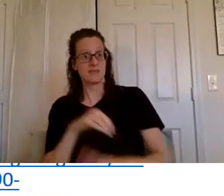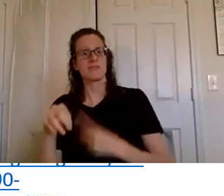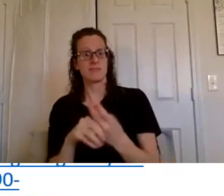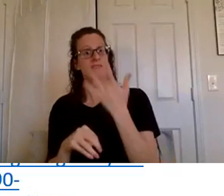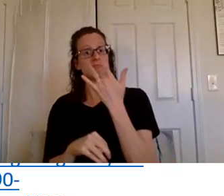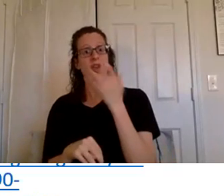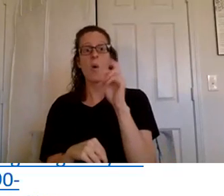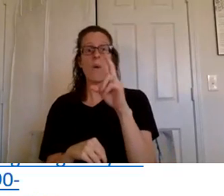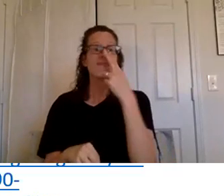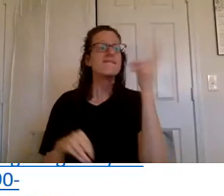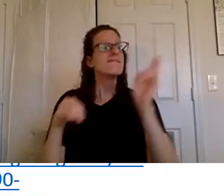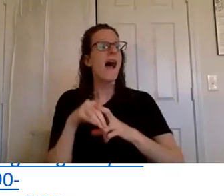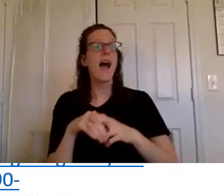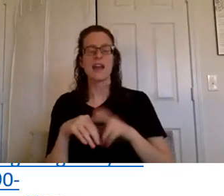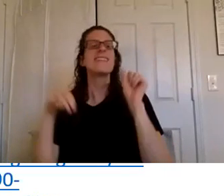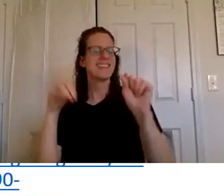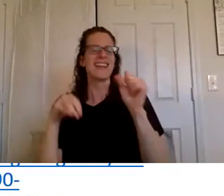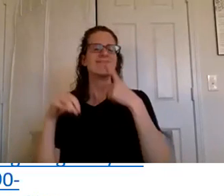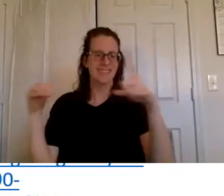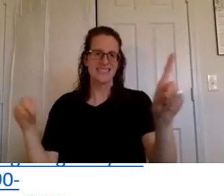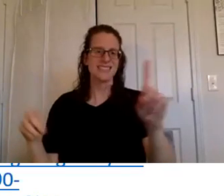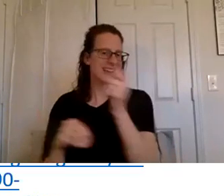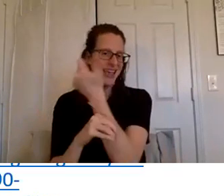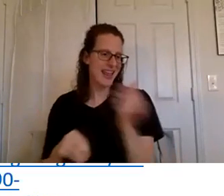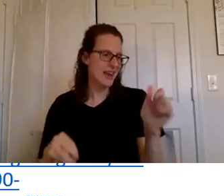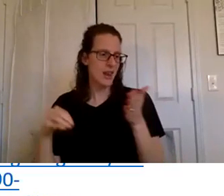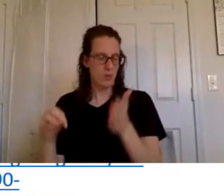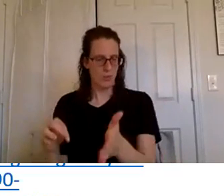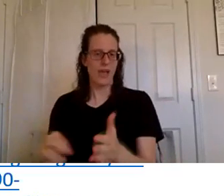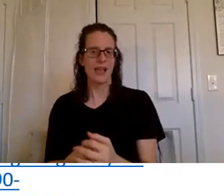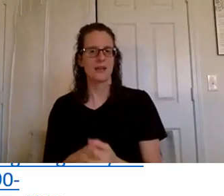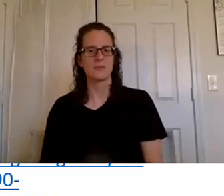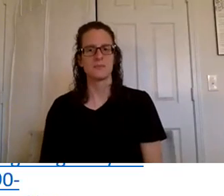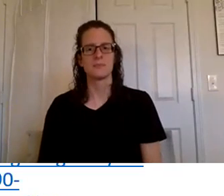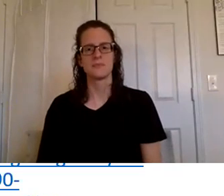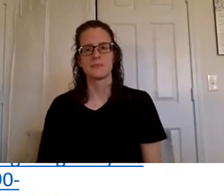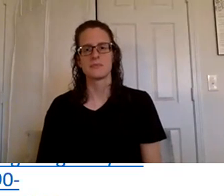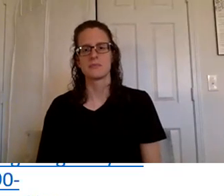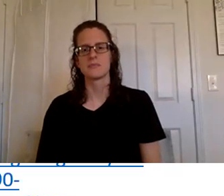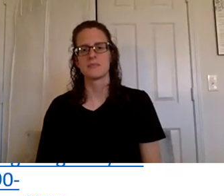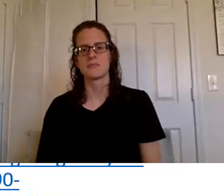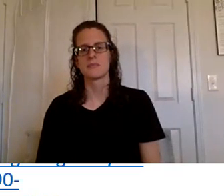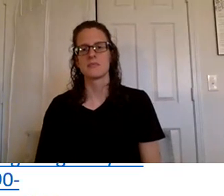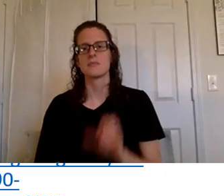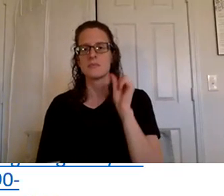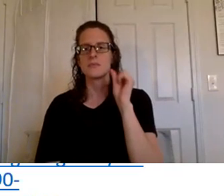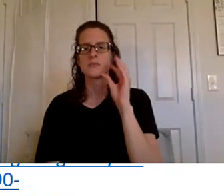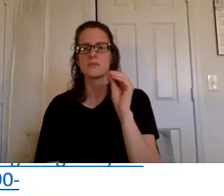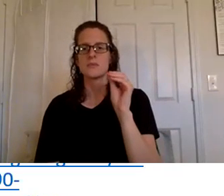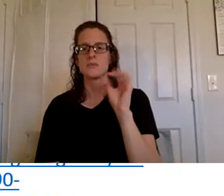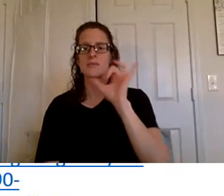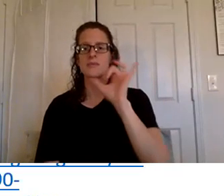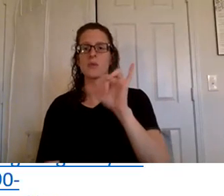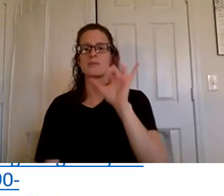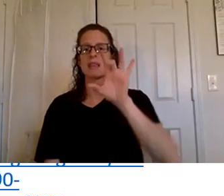fun you can be successful too you know all different types of people can be successful at sharing and so these eight leaders